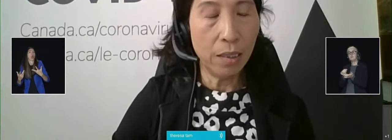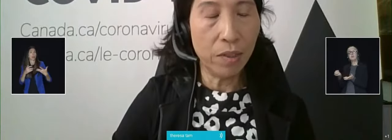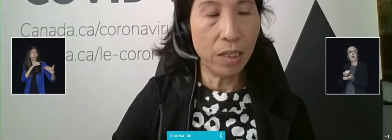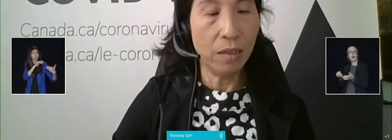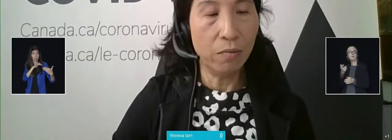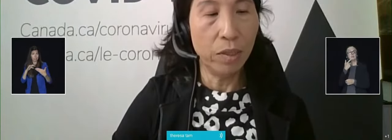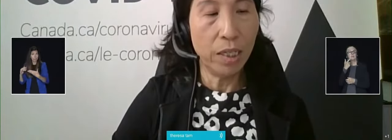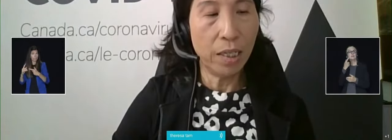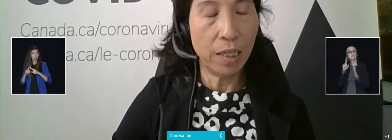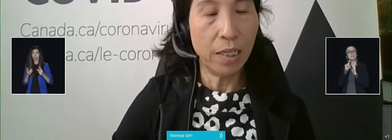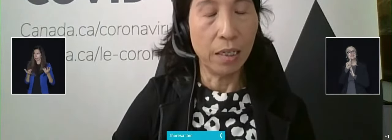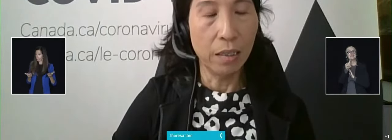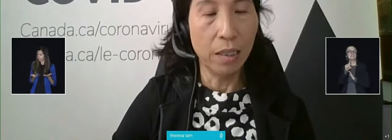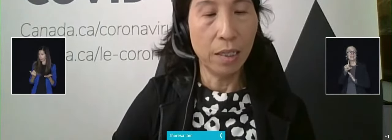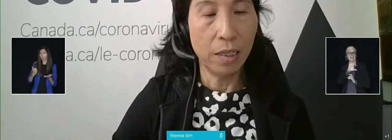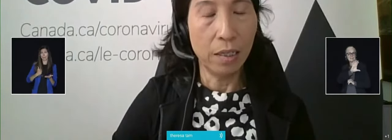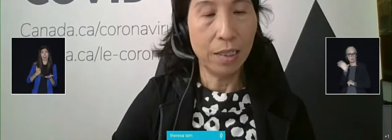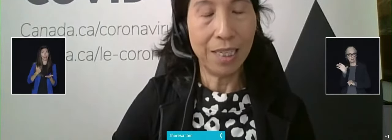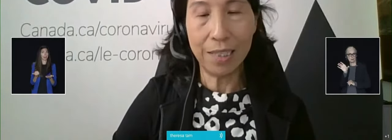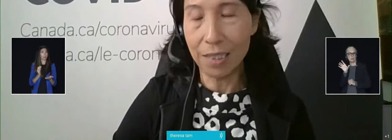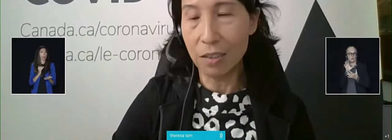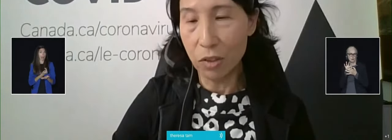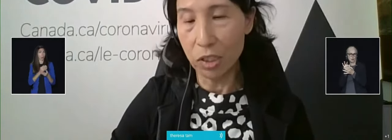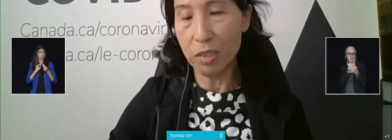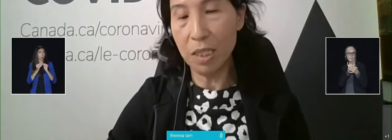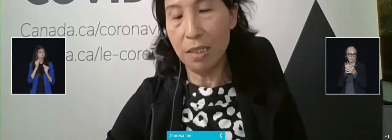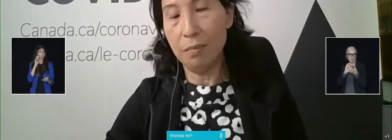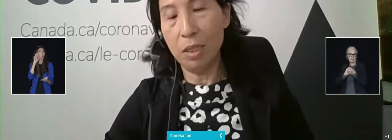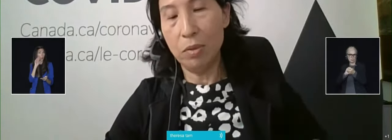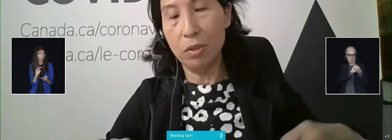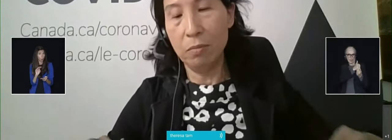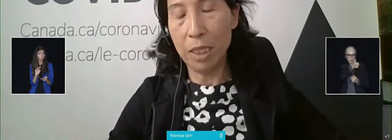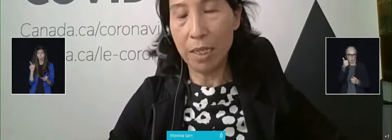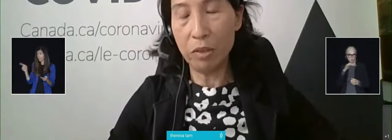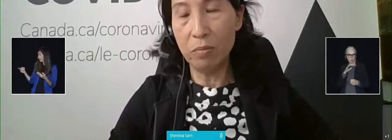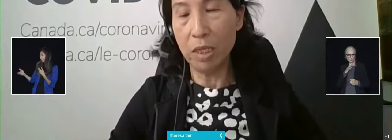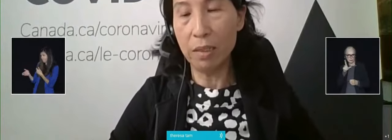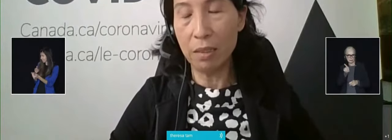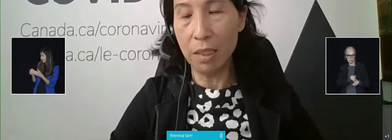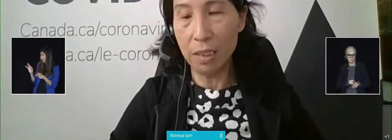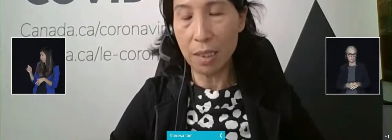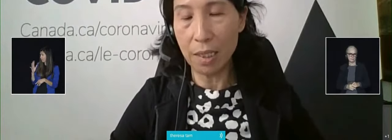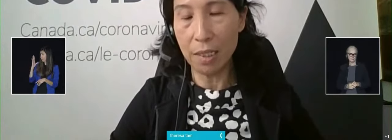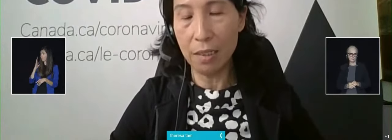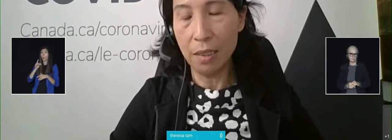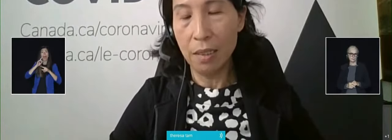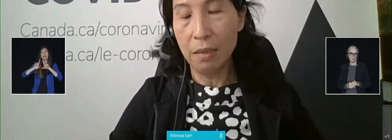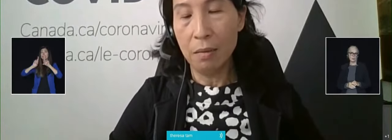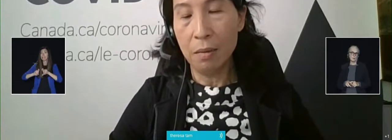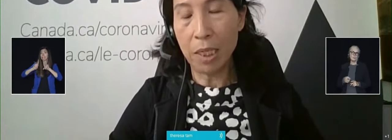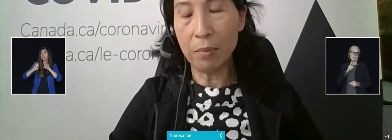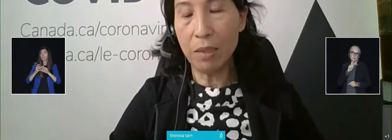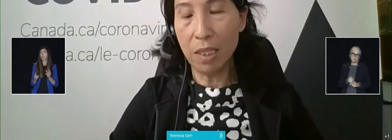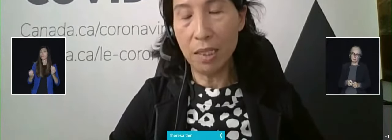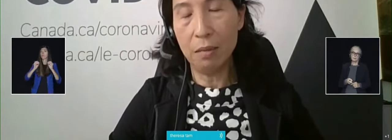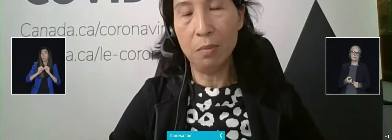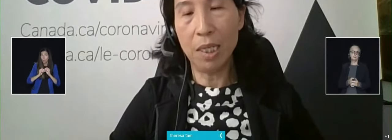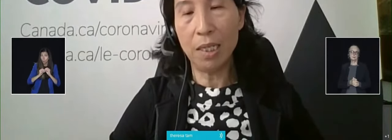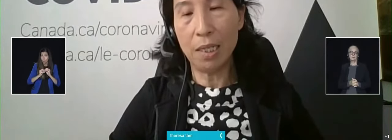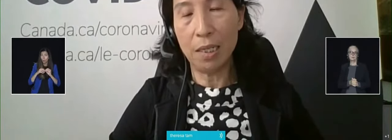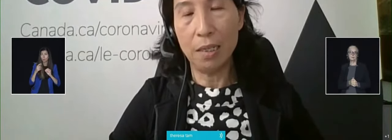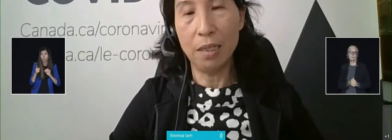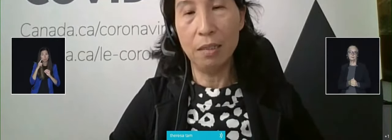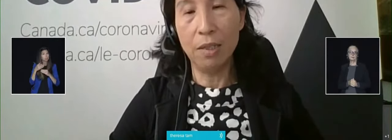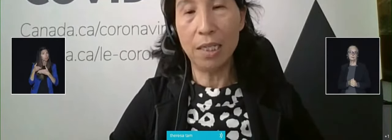even if we had under-tested, of course, many people, perhaps with mild illness and perhaps even